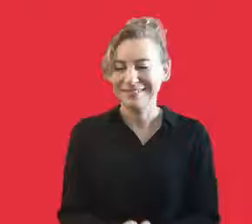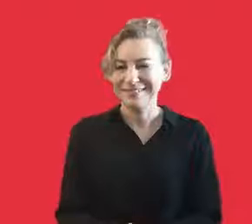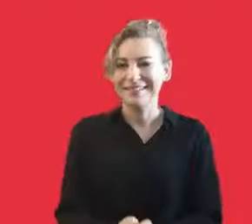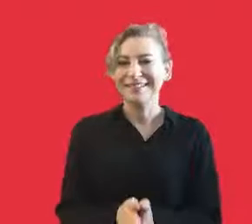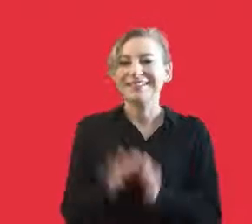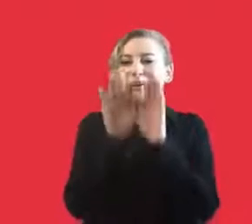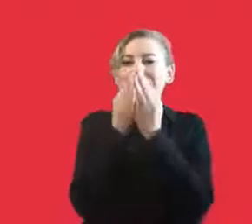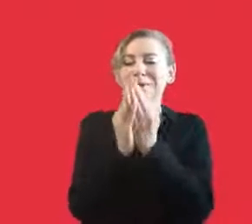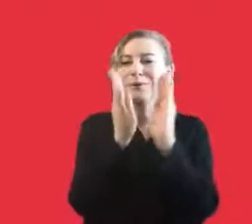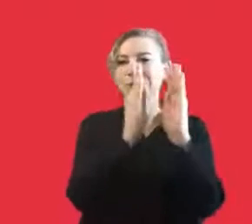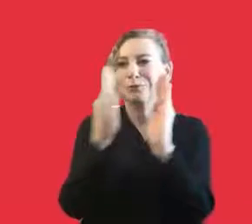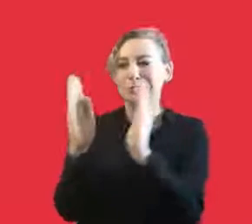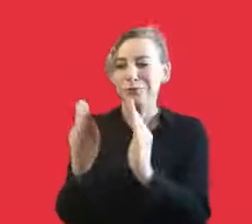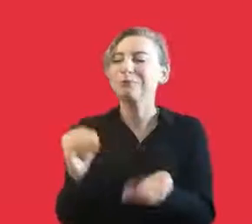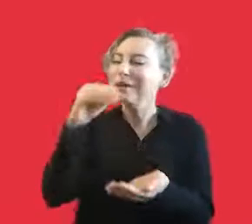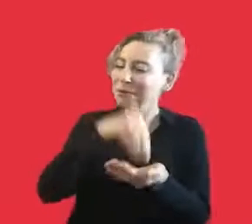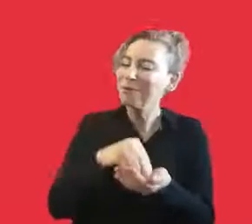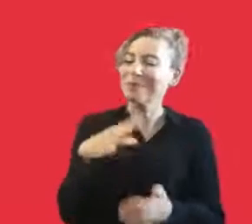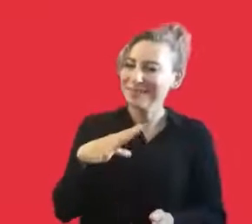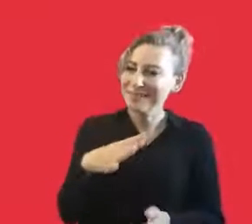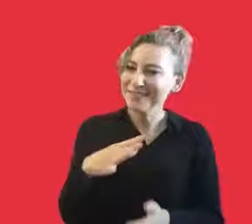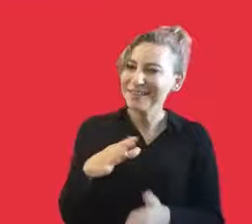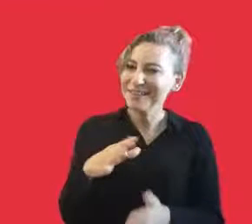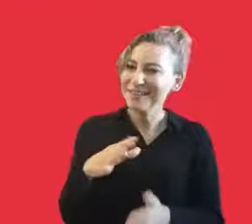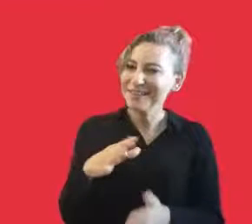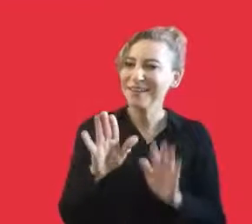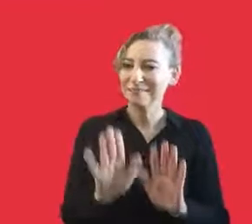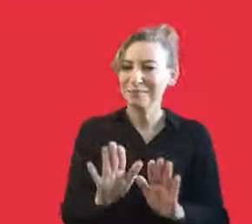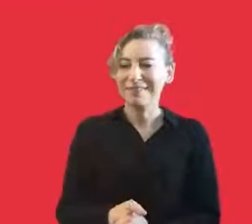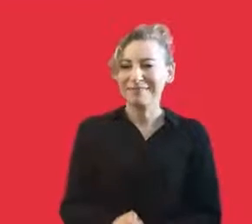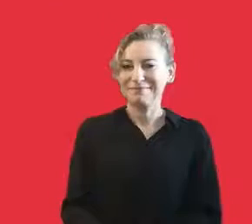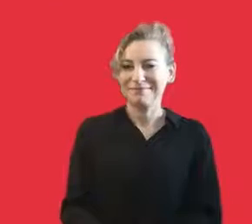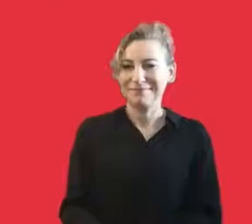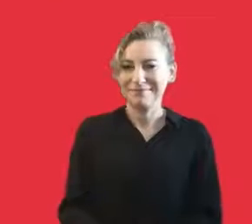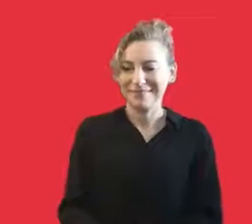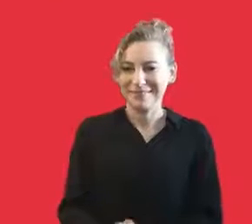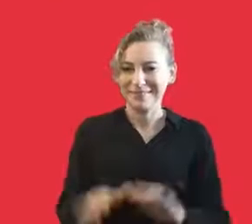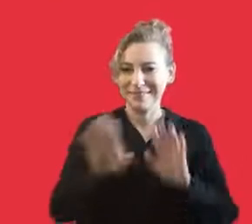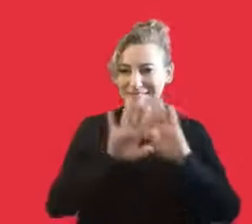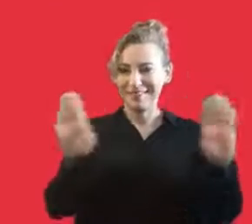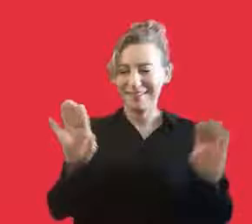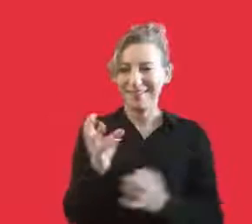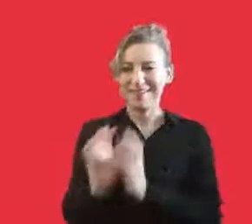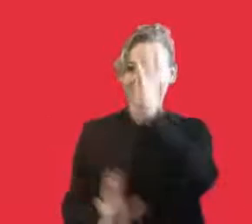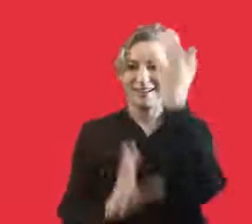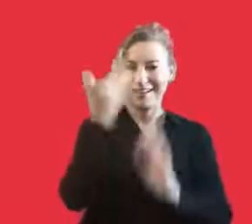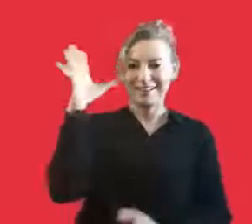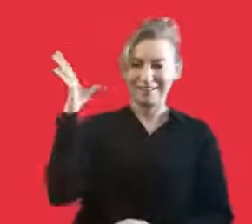So I really wanted to put a library at the background, but I think this is as valuable as a library because